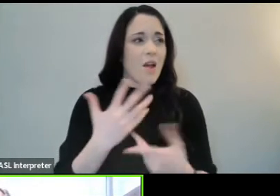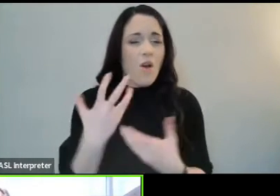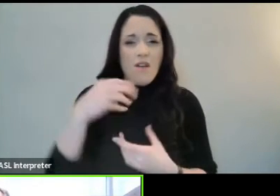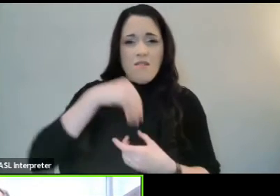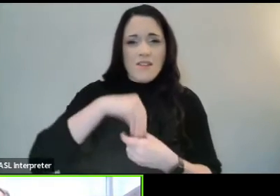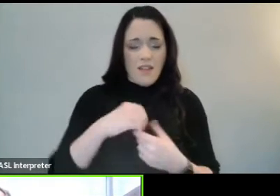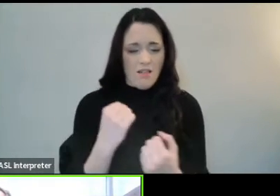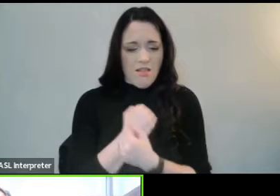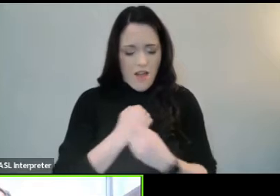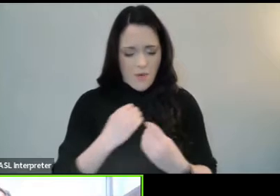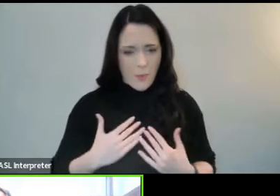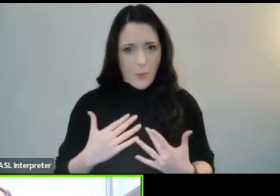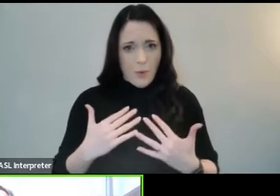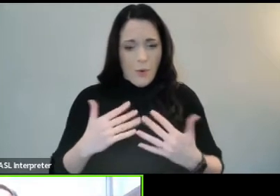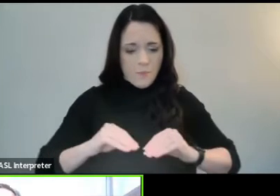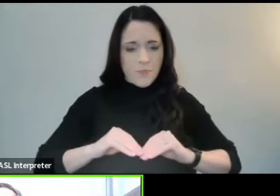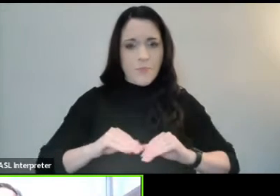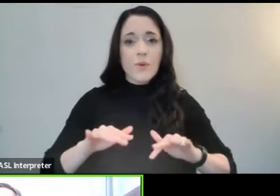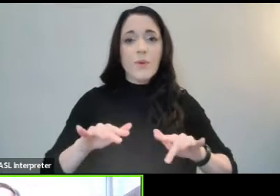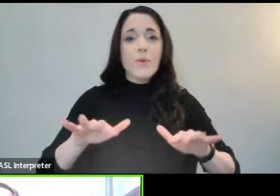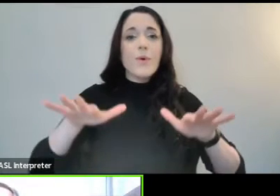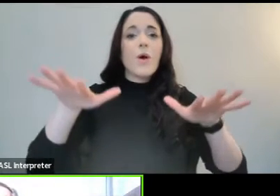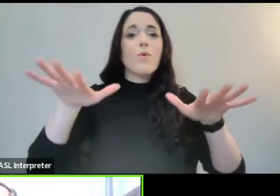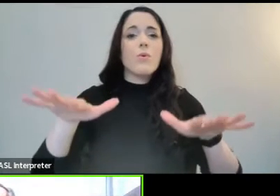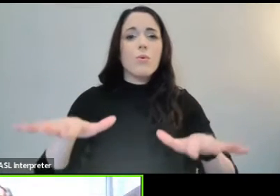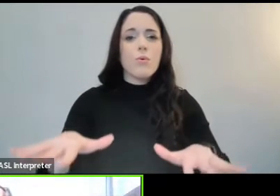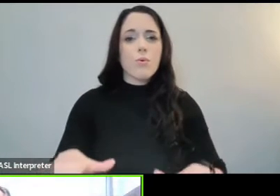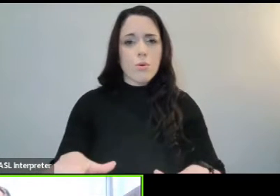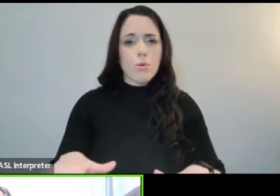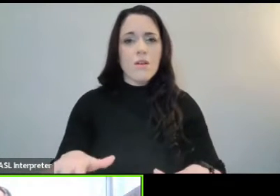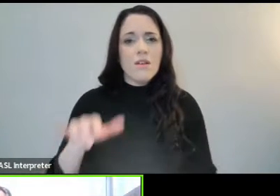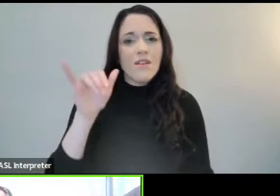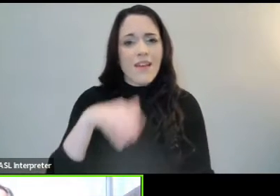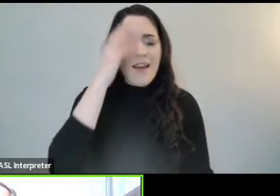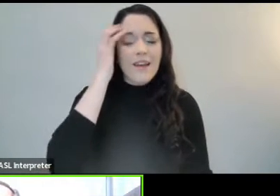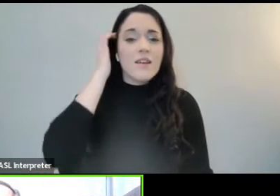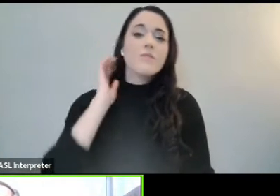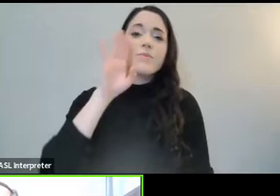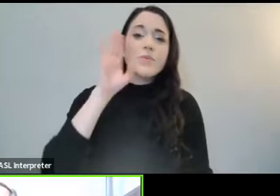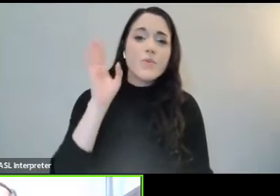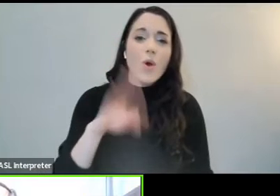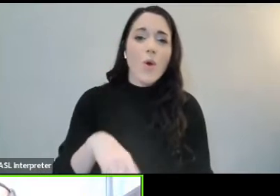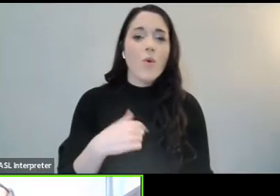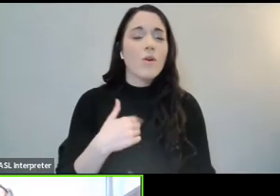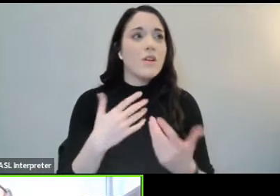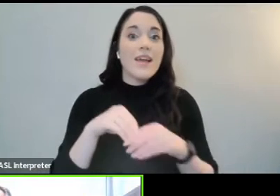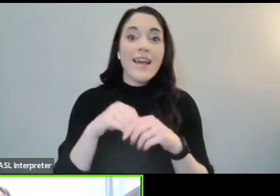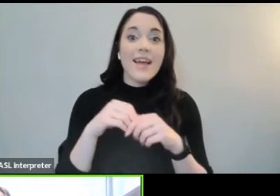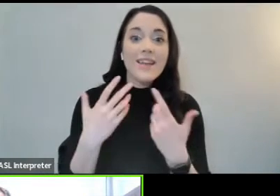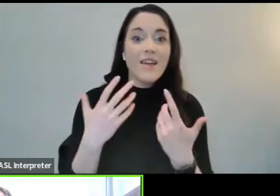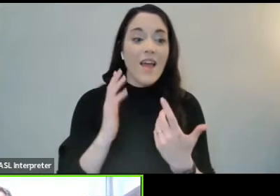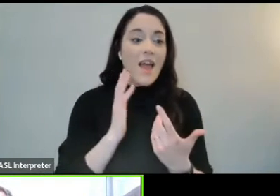chill off the room, which I share with those whose lives touch mine in the traffic of our